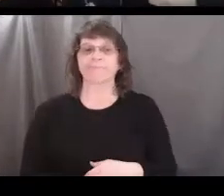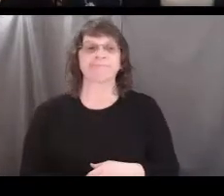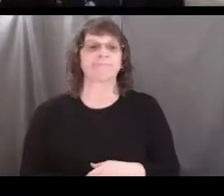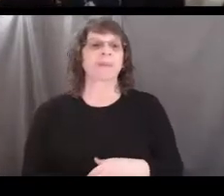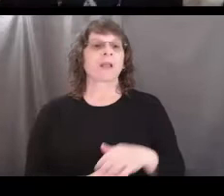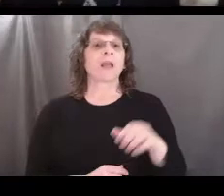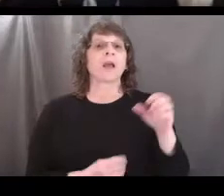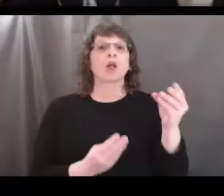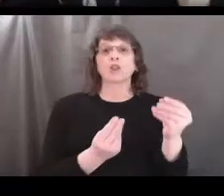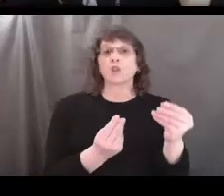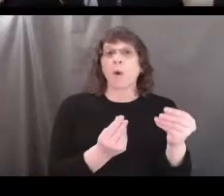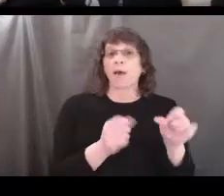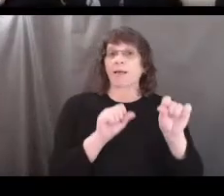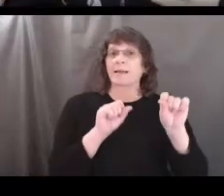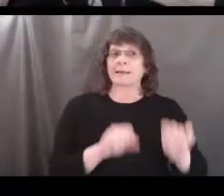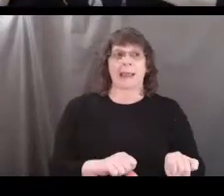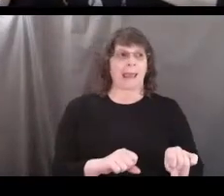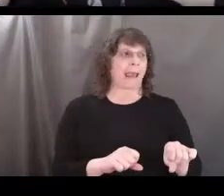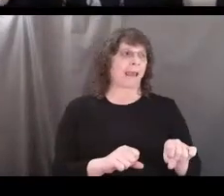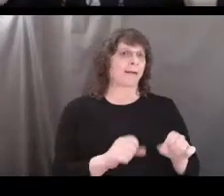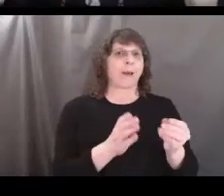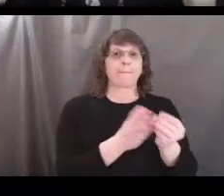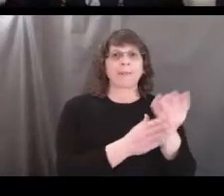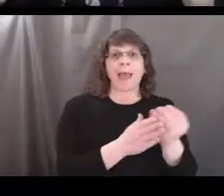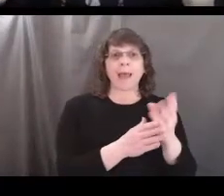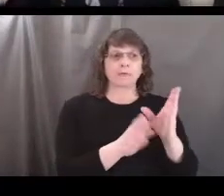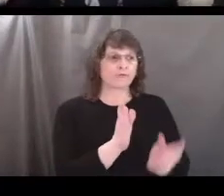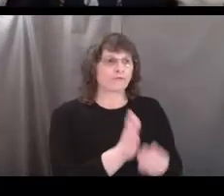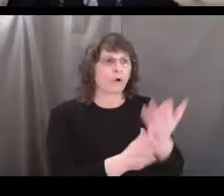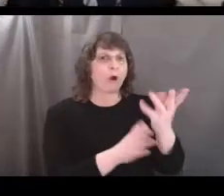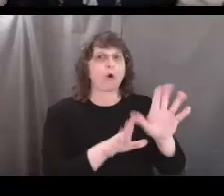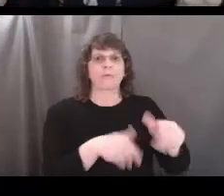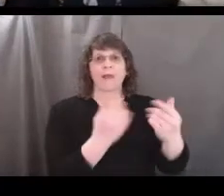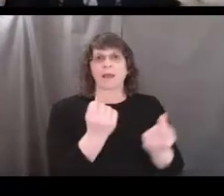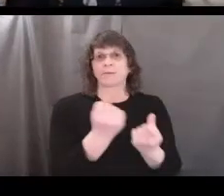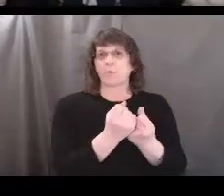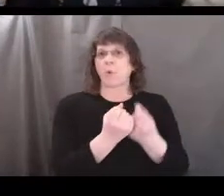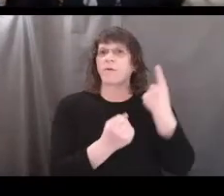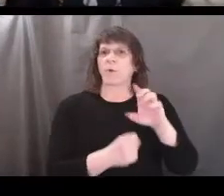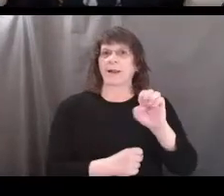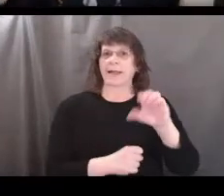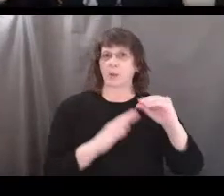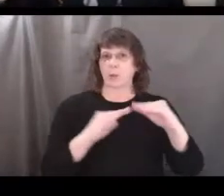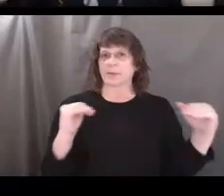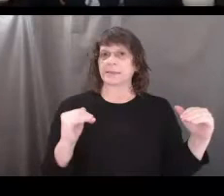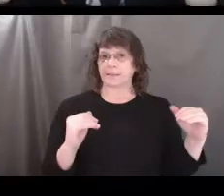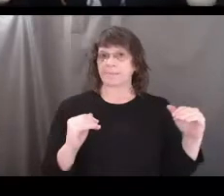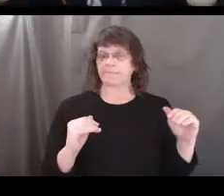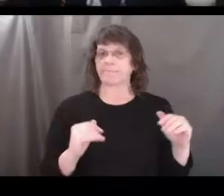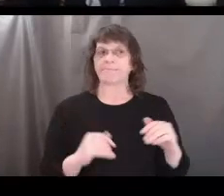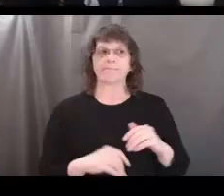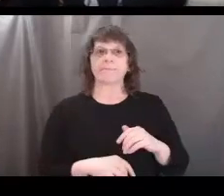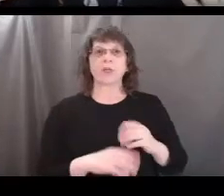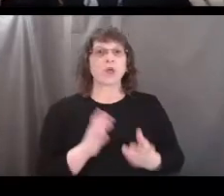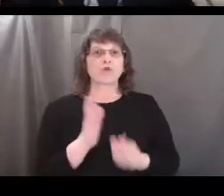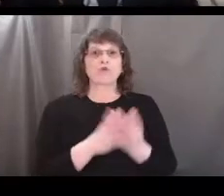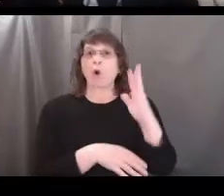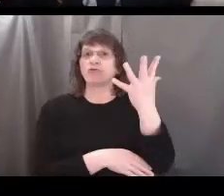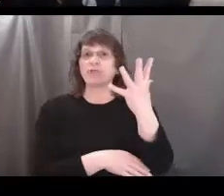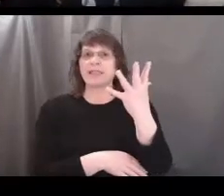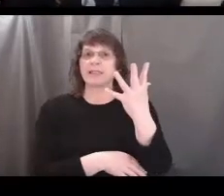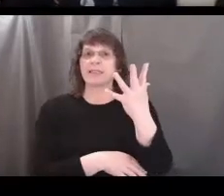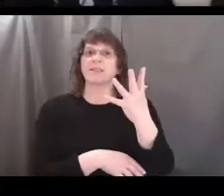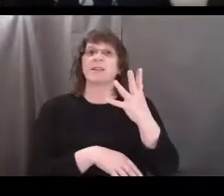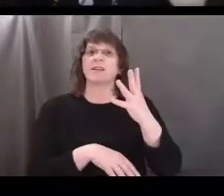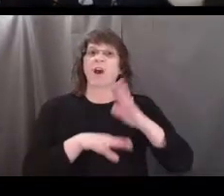Soil is capable of growing plants and providing support to an ecosystem. You can't grow a tree from